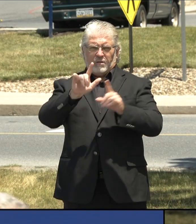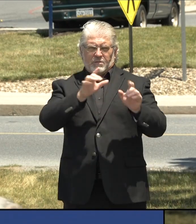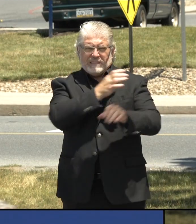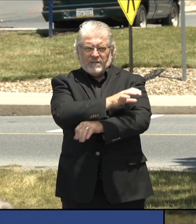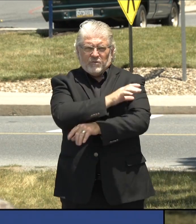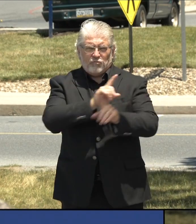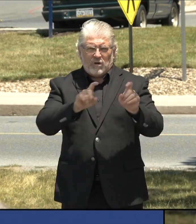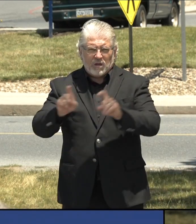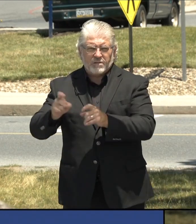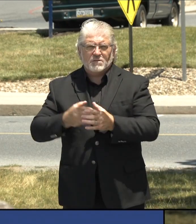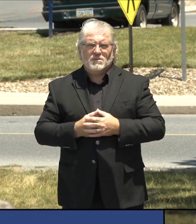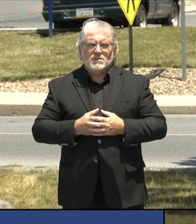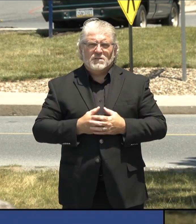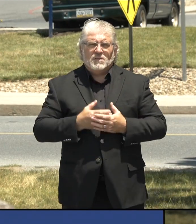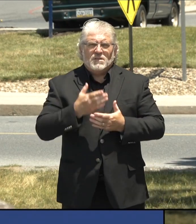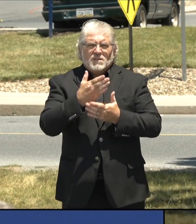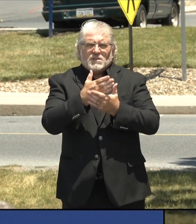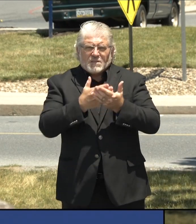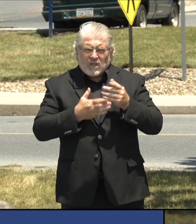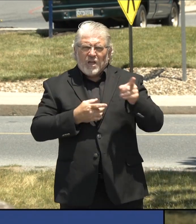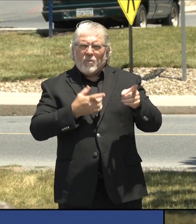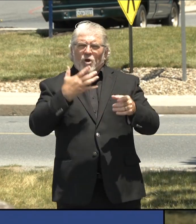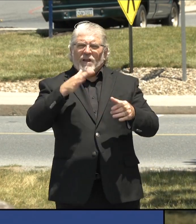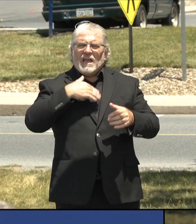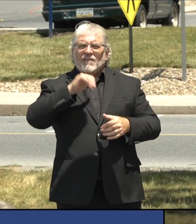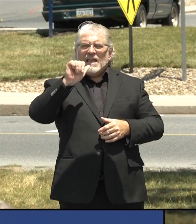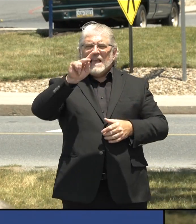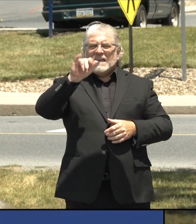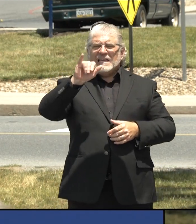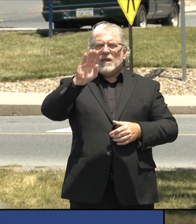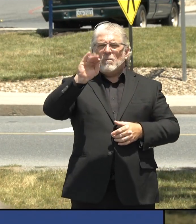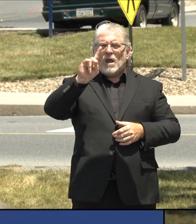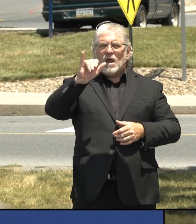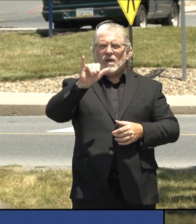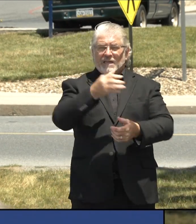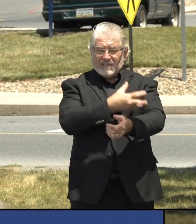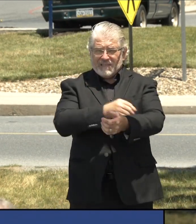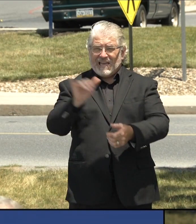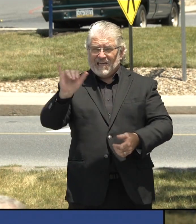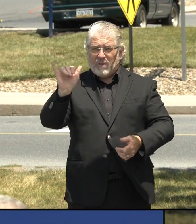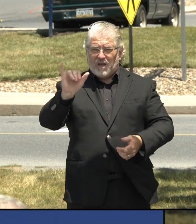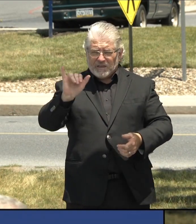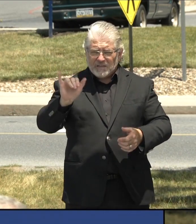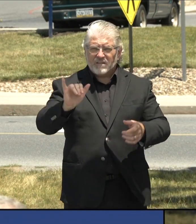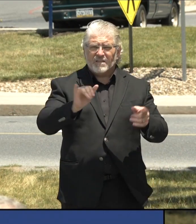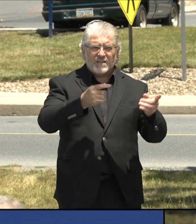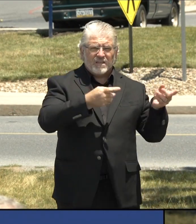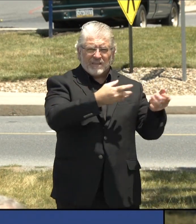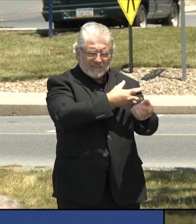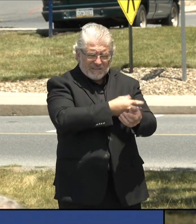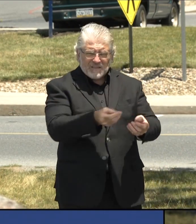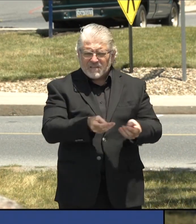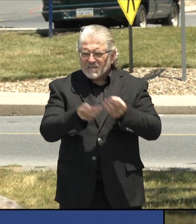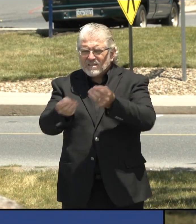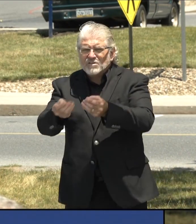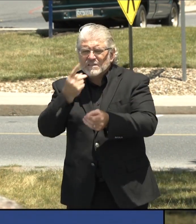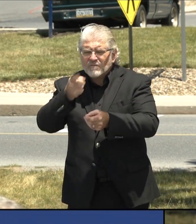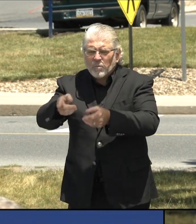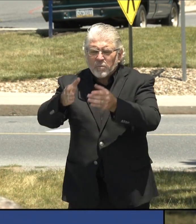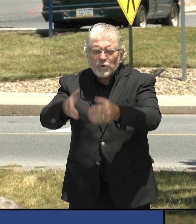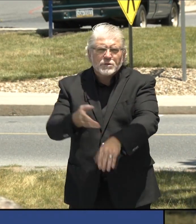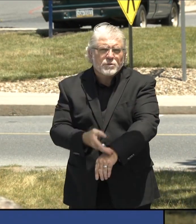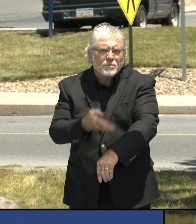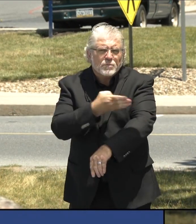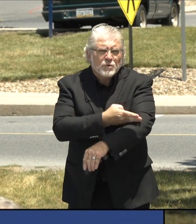of illness in patients receiving plasma. The final COVID-19 treatment I want to address is UPMC has learned to keep patients